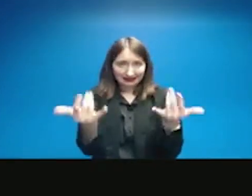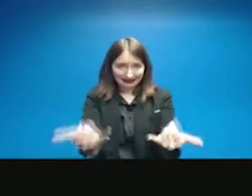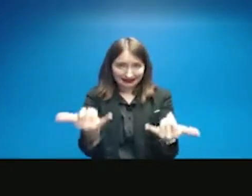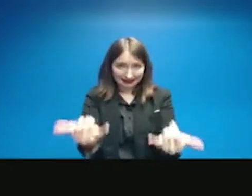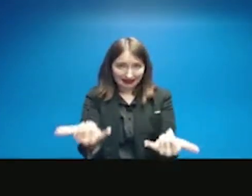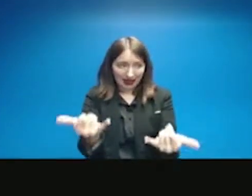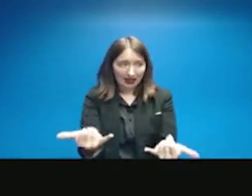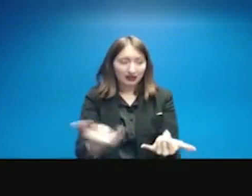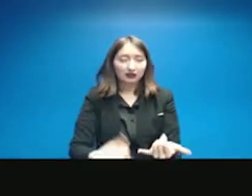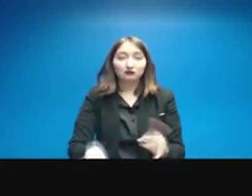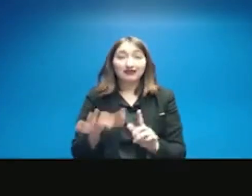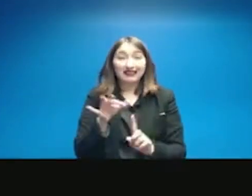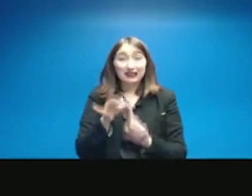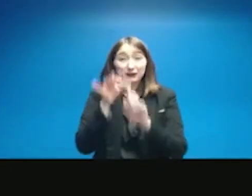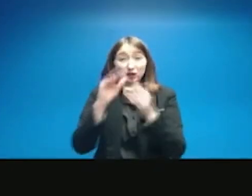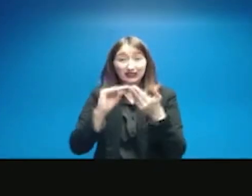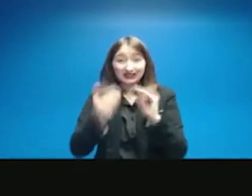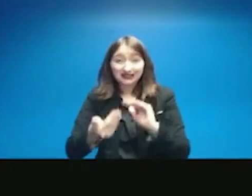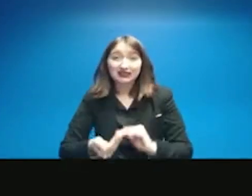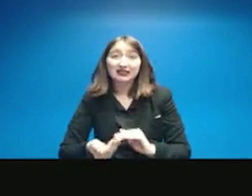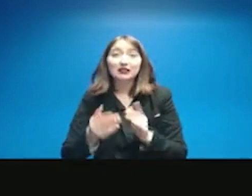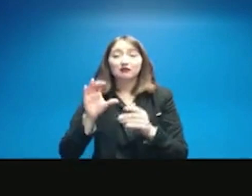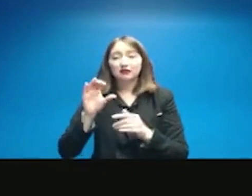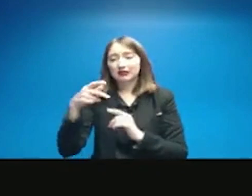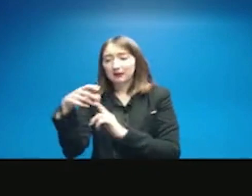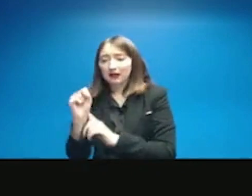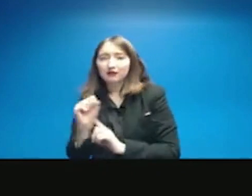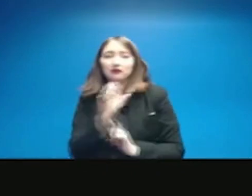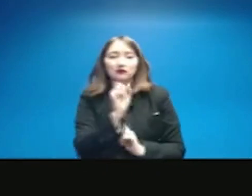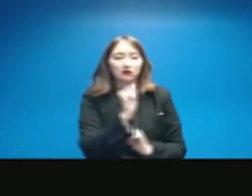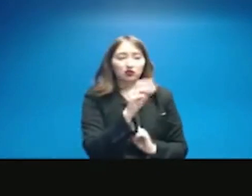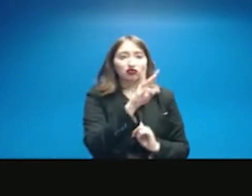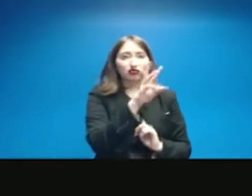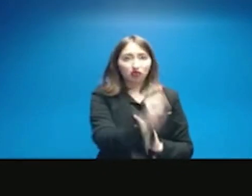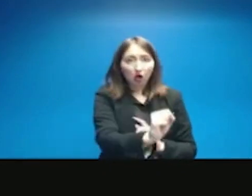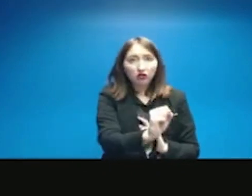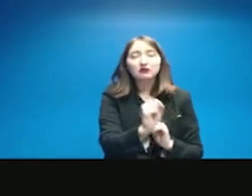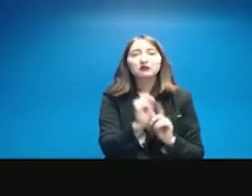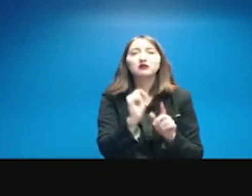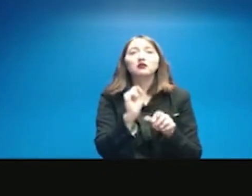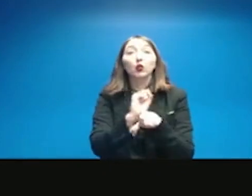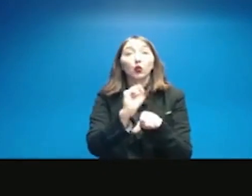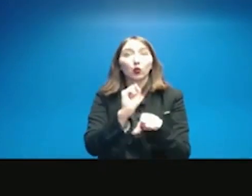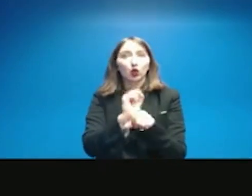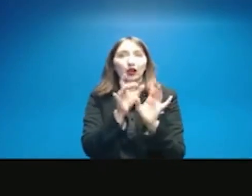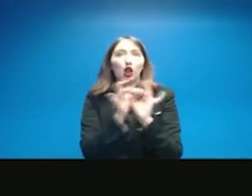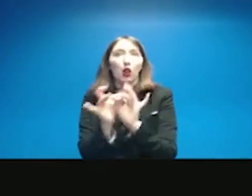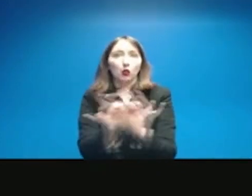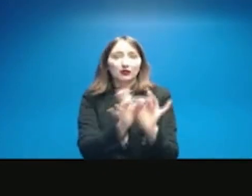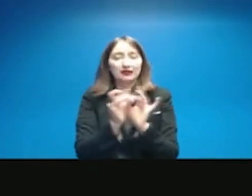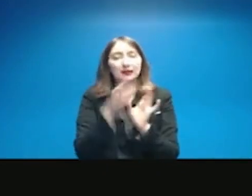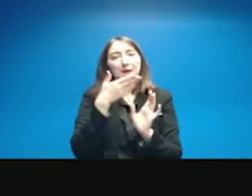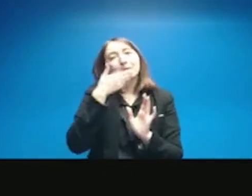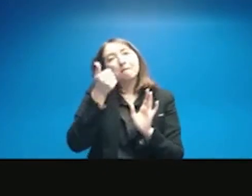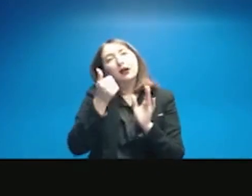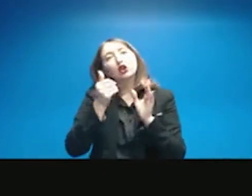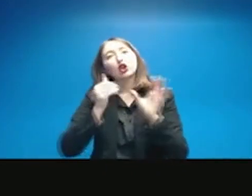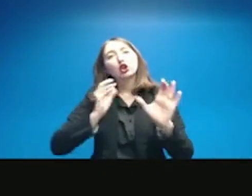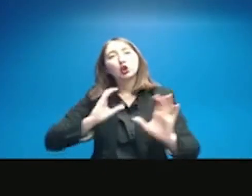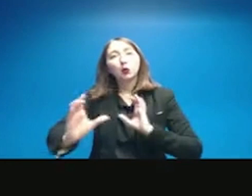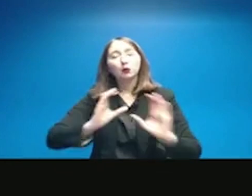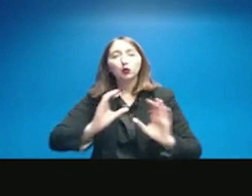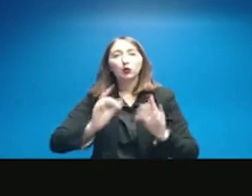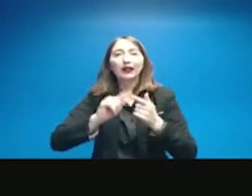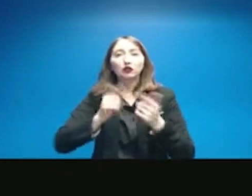especially the city and the utilities, we have been working very closely so we can better communicate to our